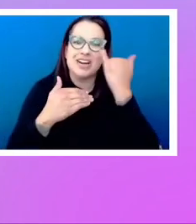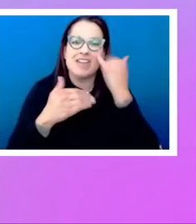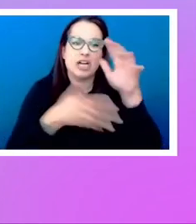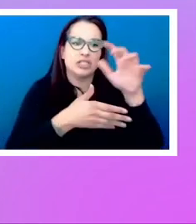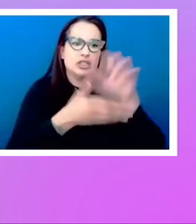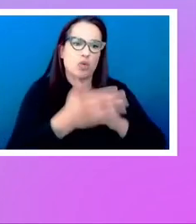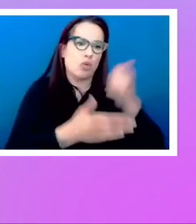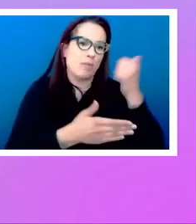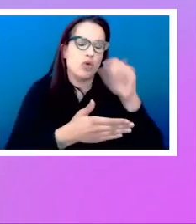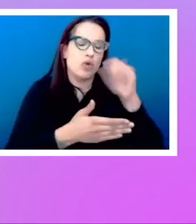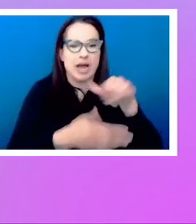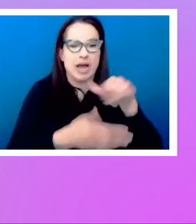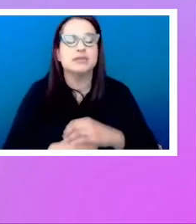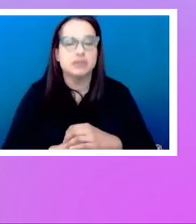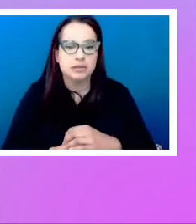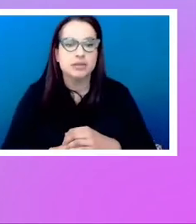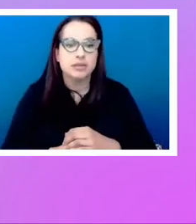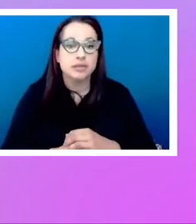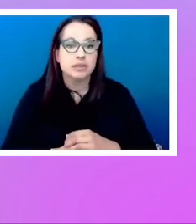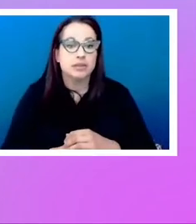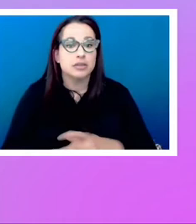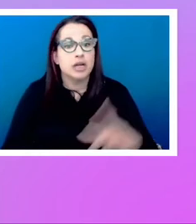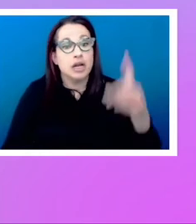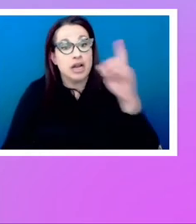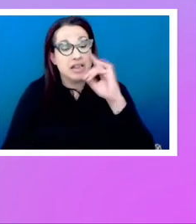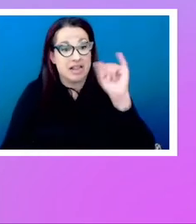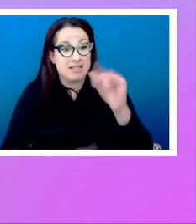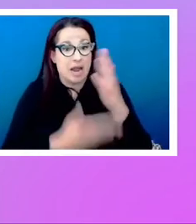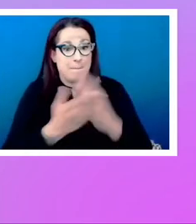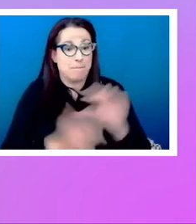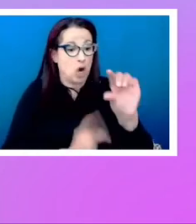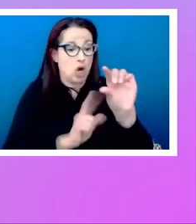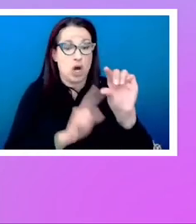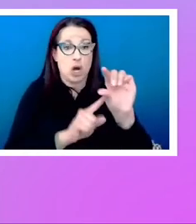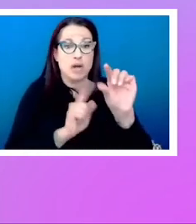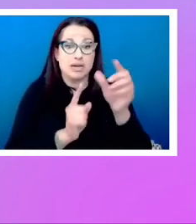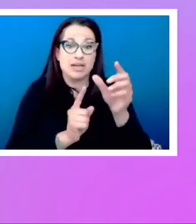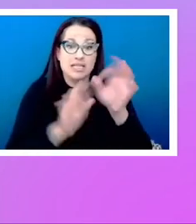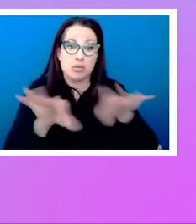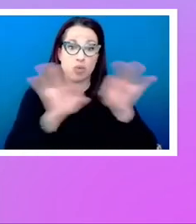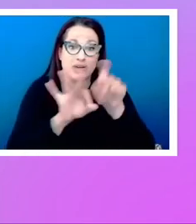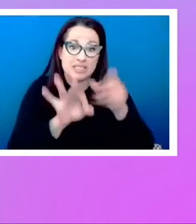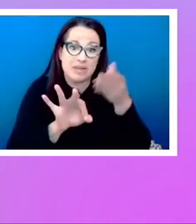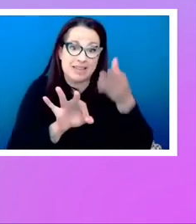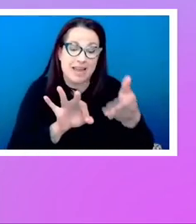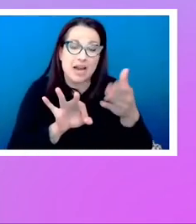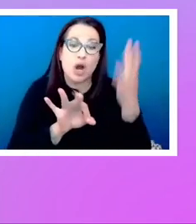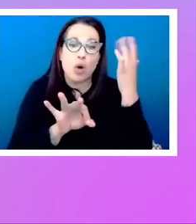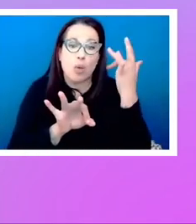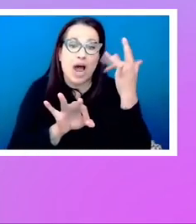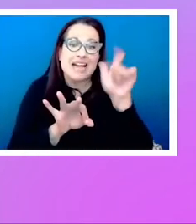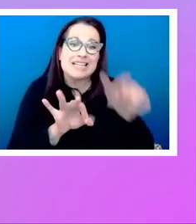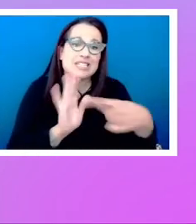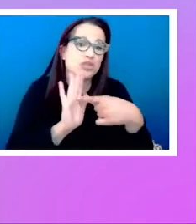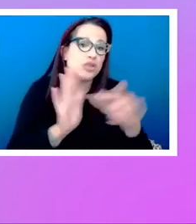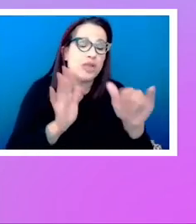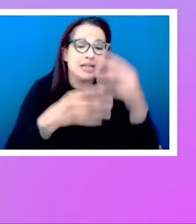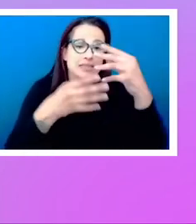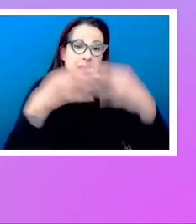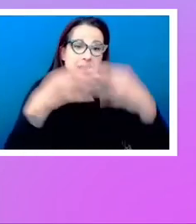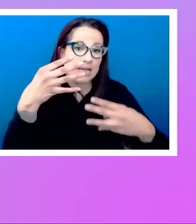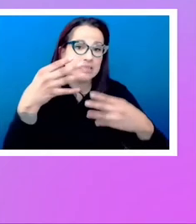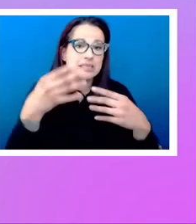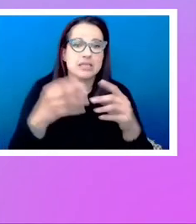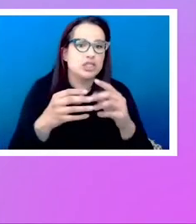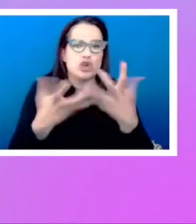element. And now if that element is important because it needs to be there, it needs to, you know, to infer that something's a list or what have you, you don't